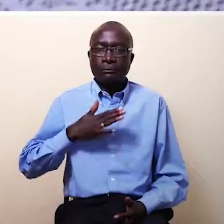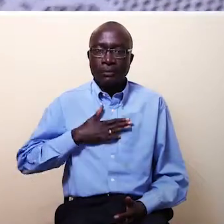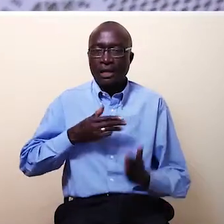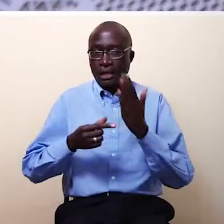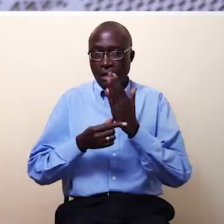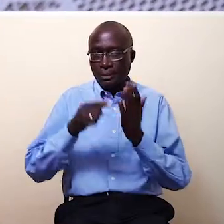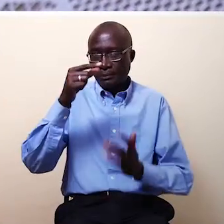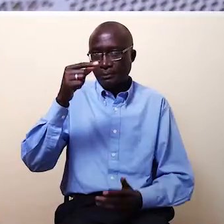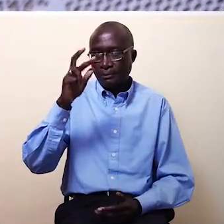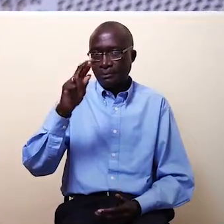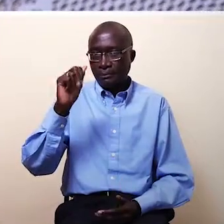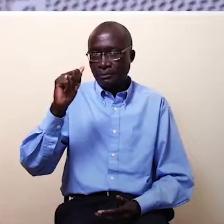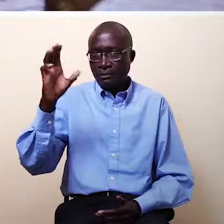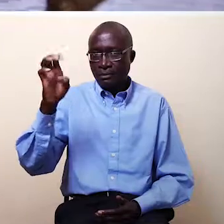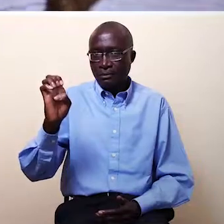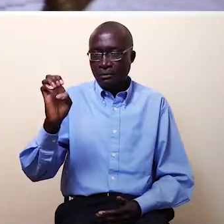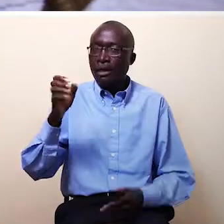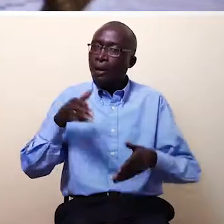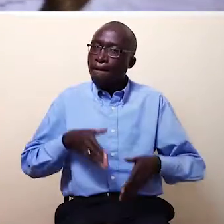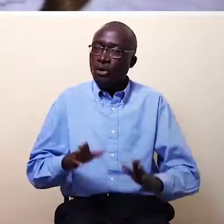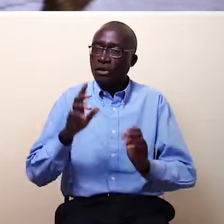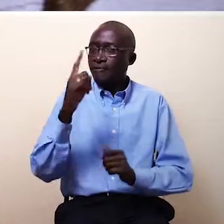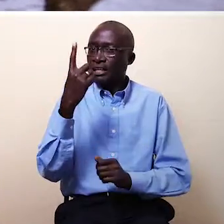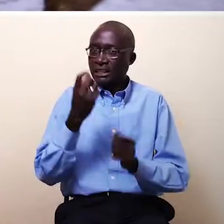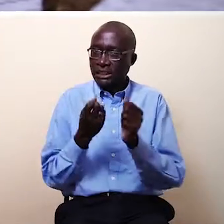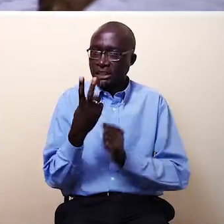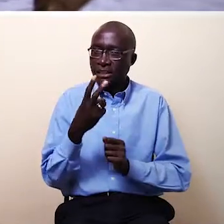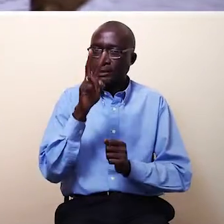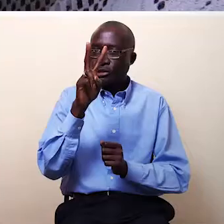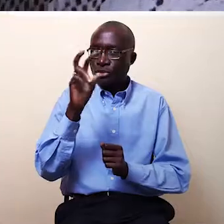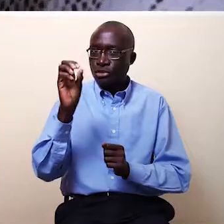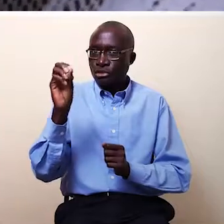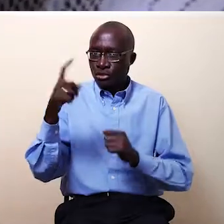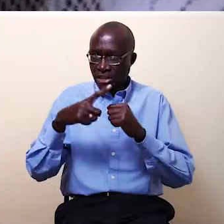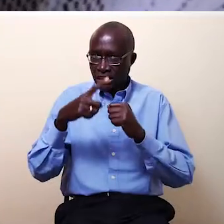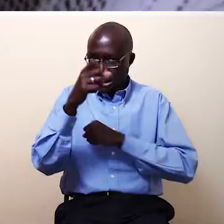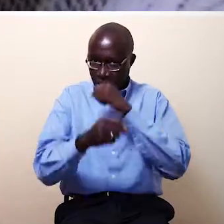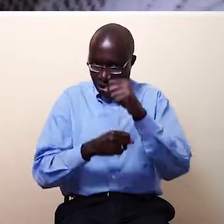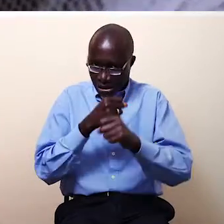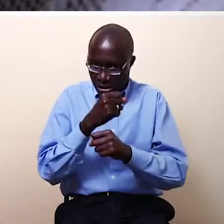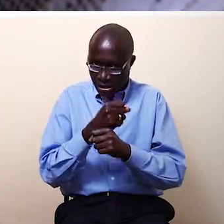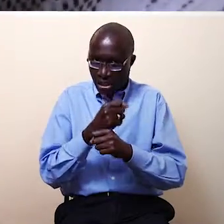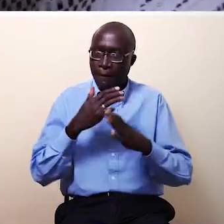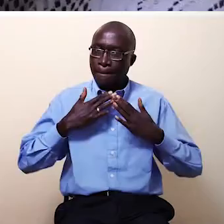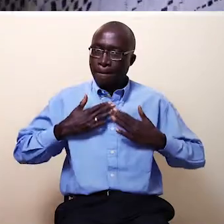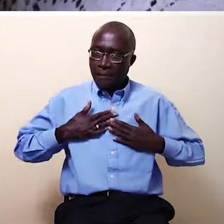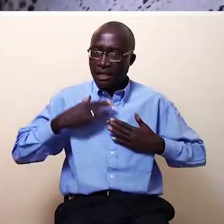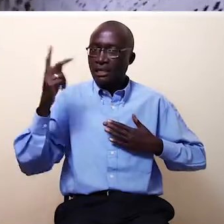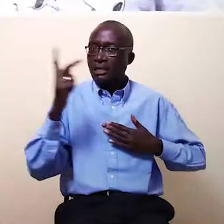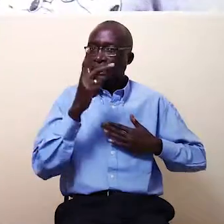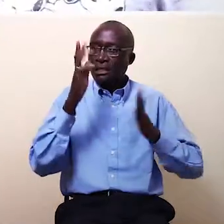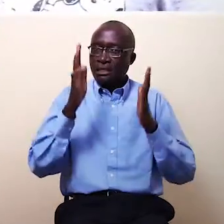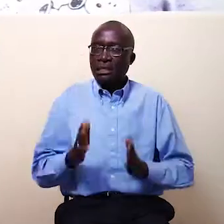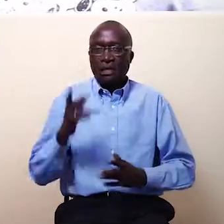My name is Grace. I was born on 1st December 2006. I am a Kenyan.